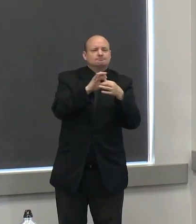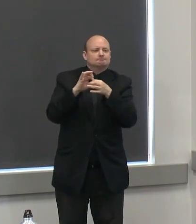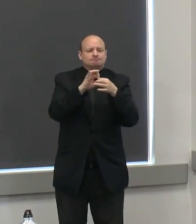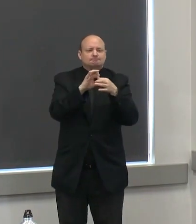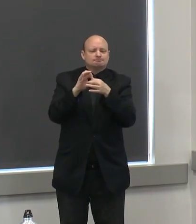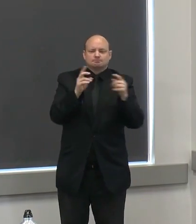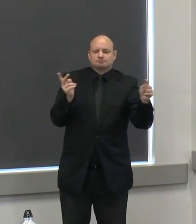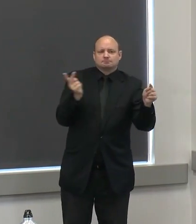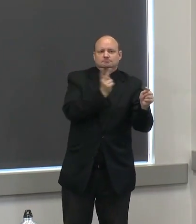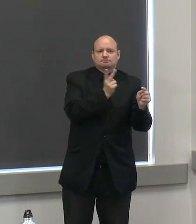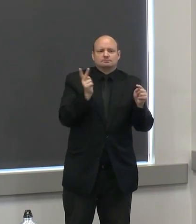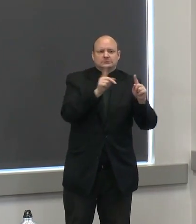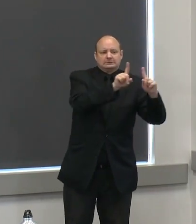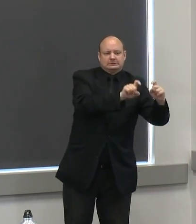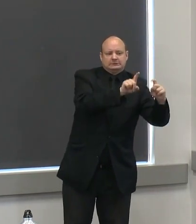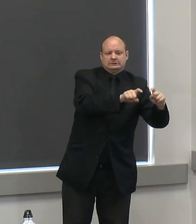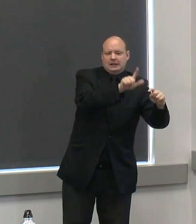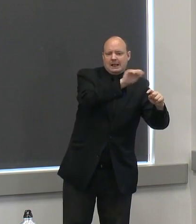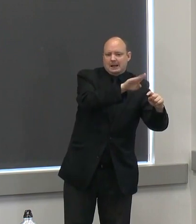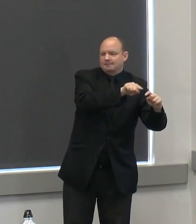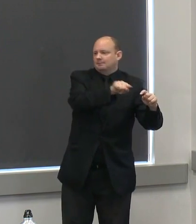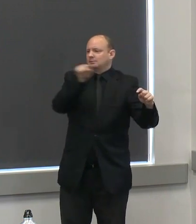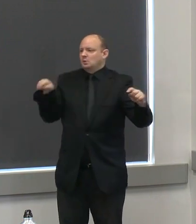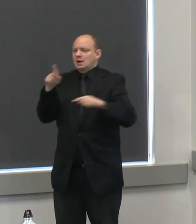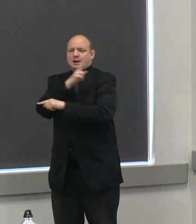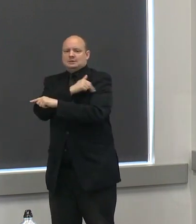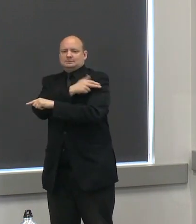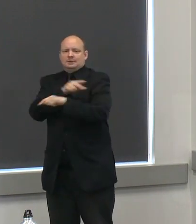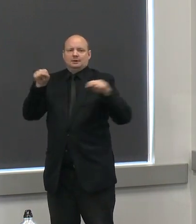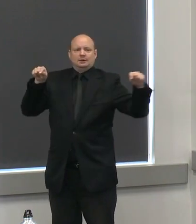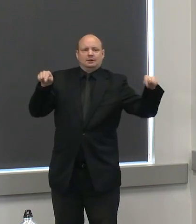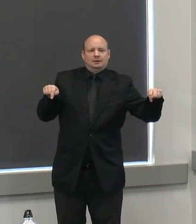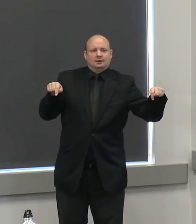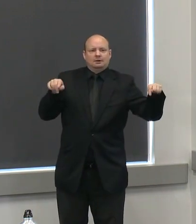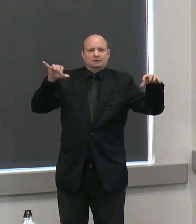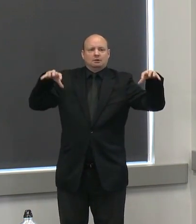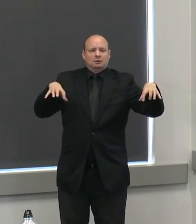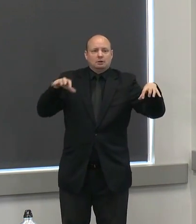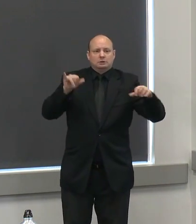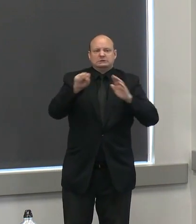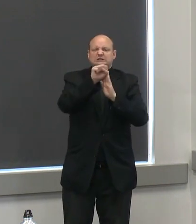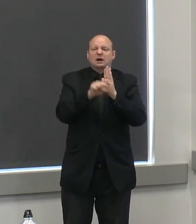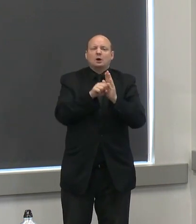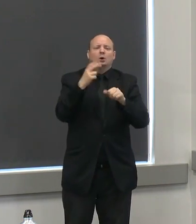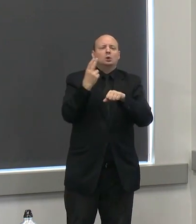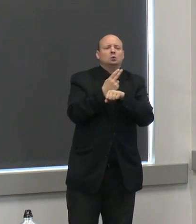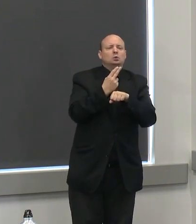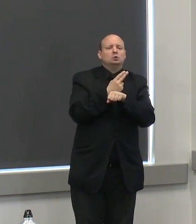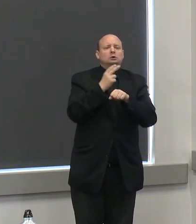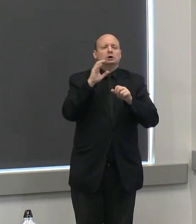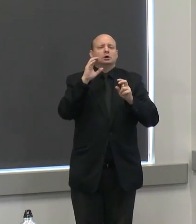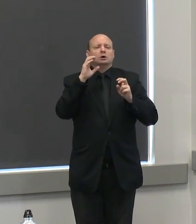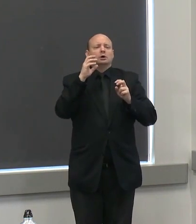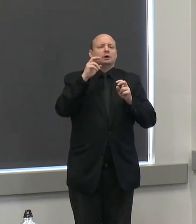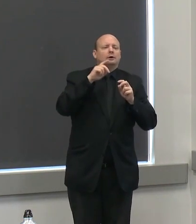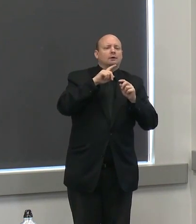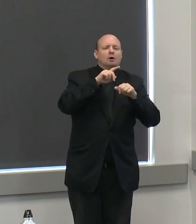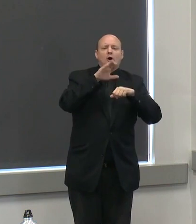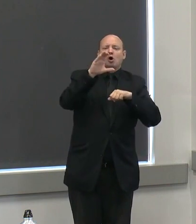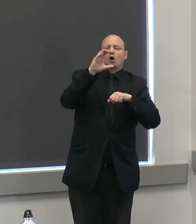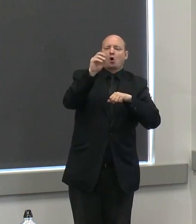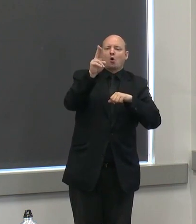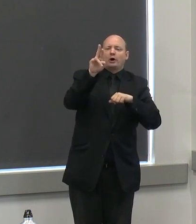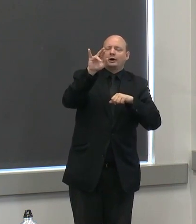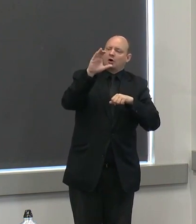those labs the state will utilize couriers and other methods to help move those tests around if that is not available right now